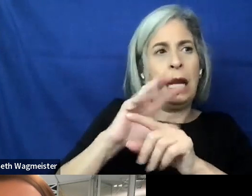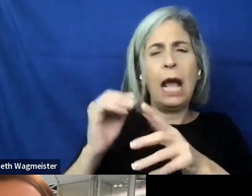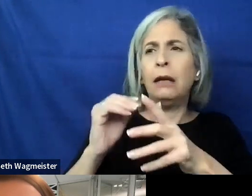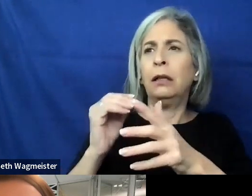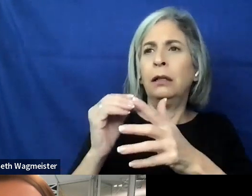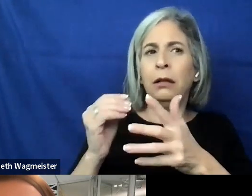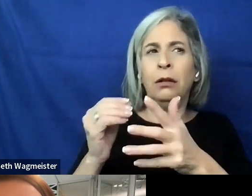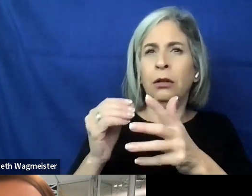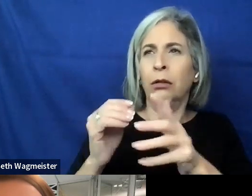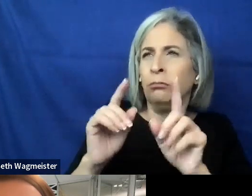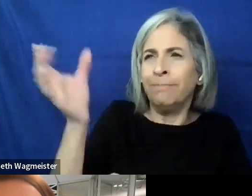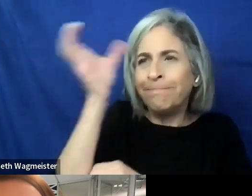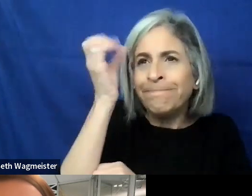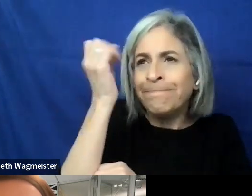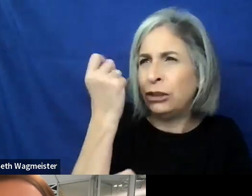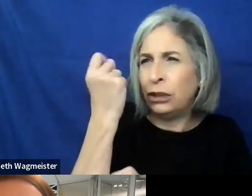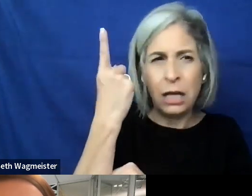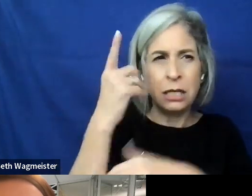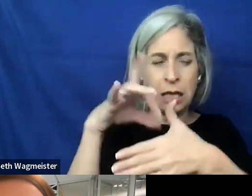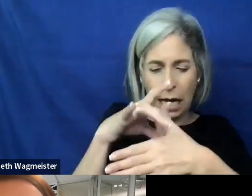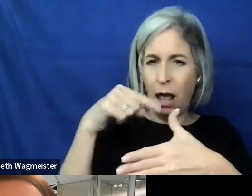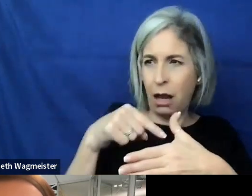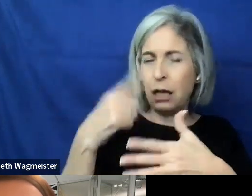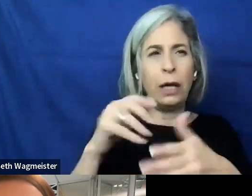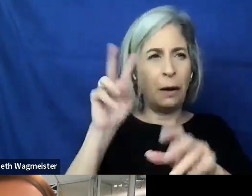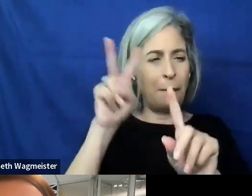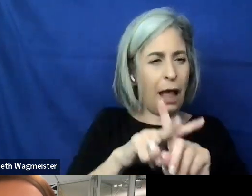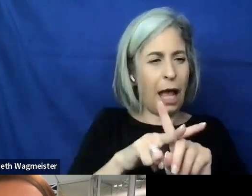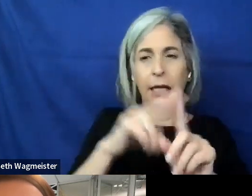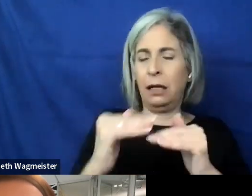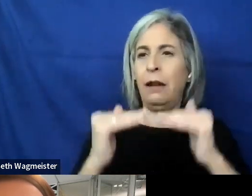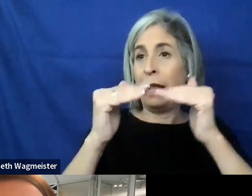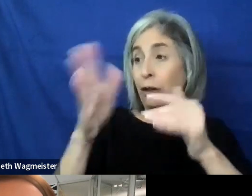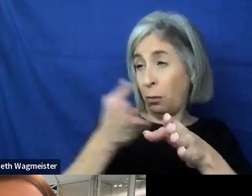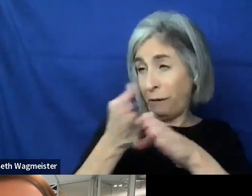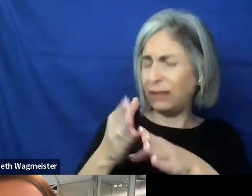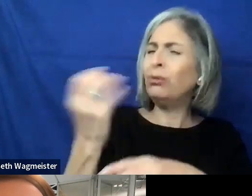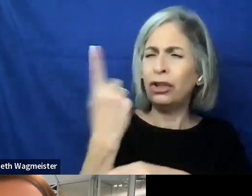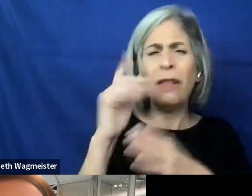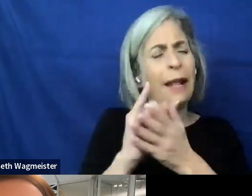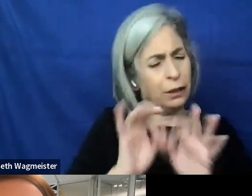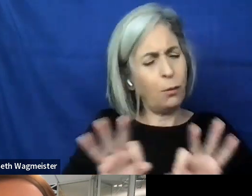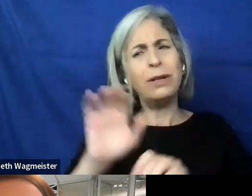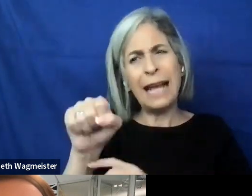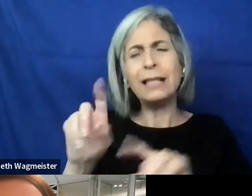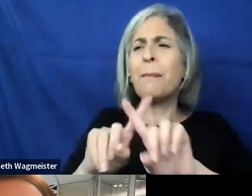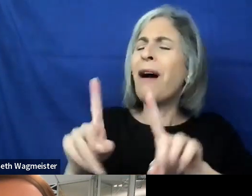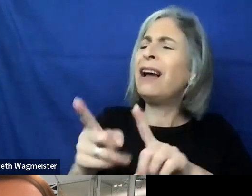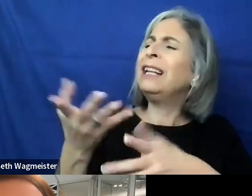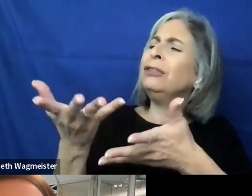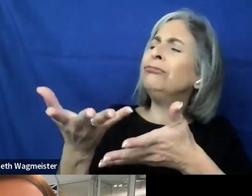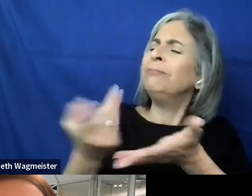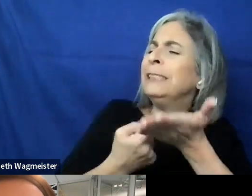conceptually understand content so that they can apply it and advance their profession and their understanding. But can you speak a little bit